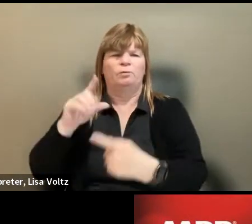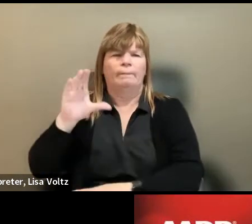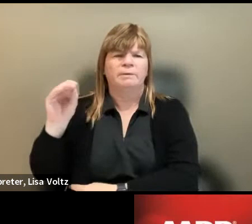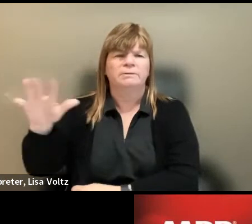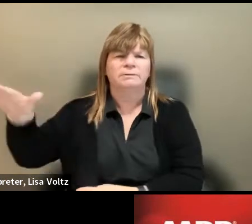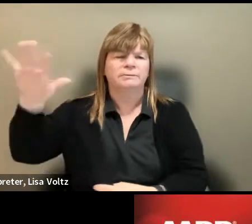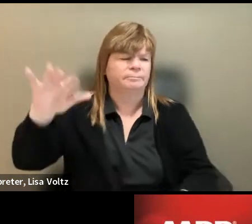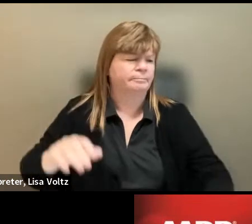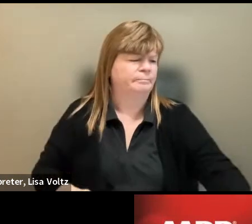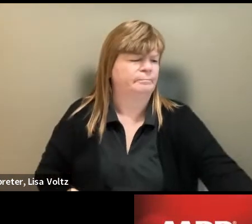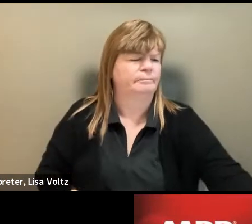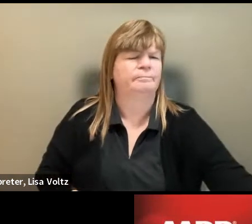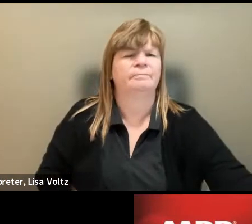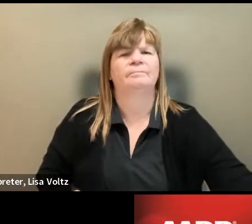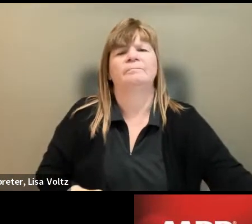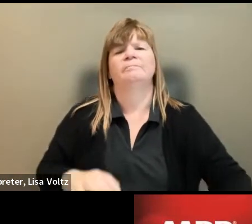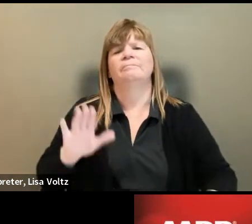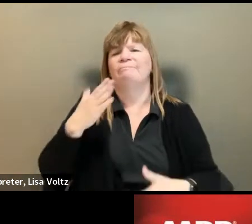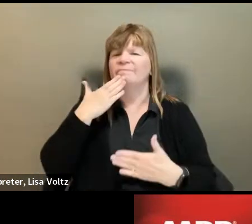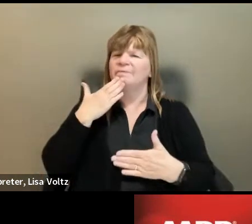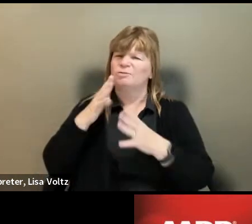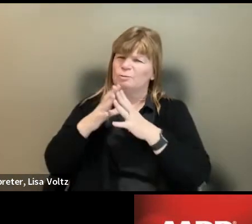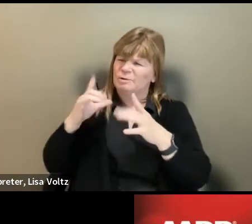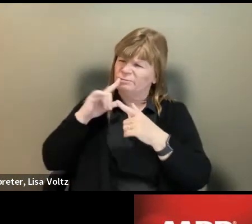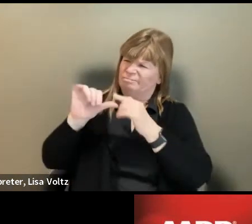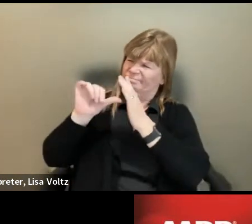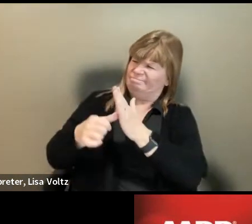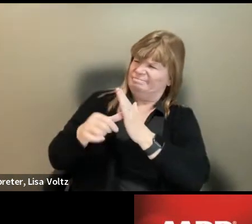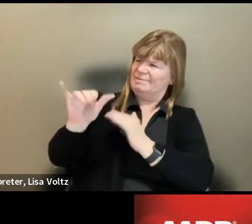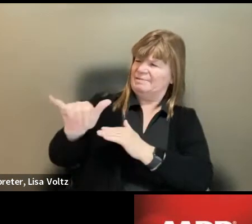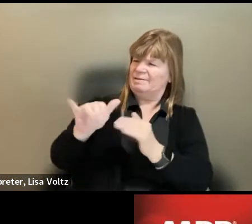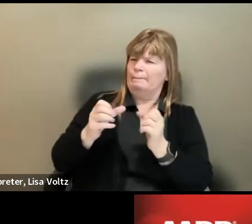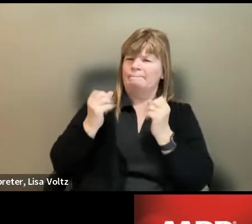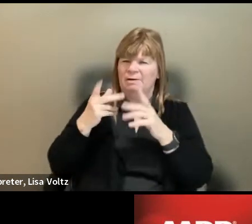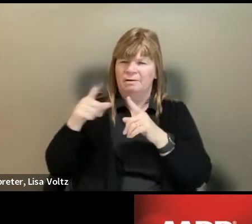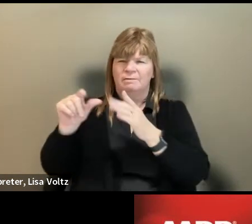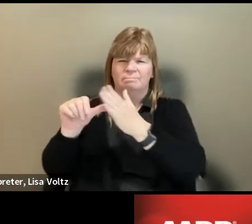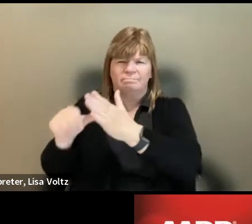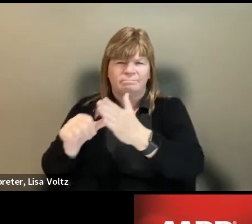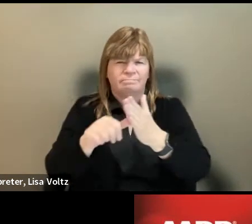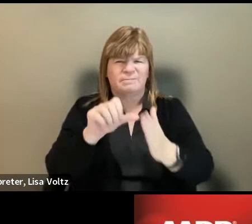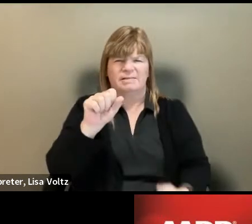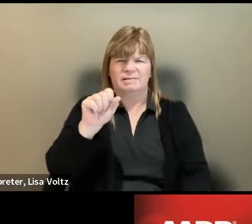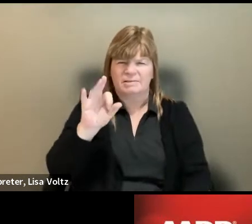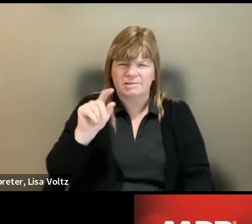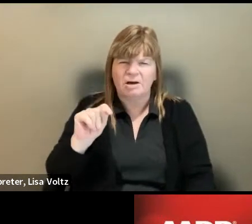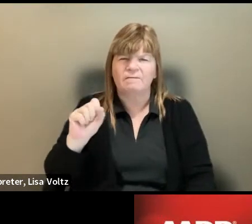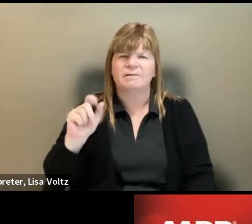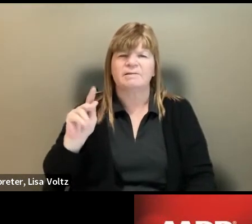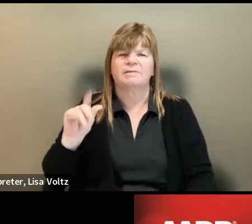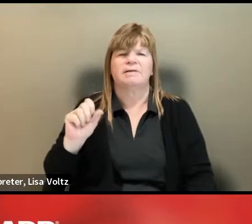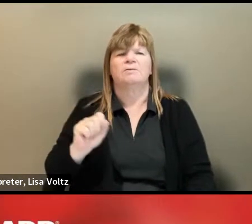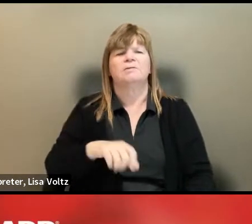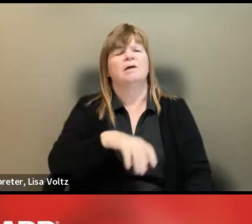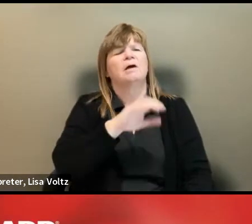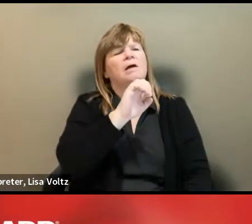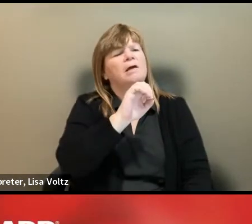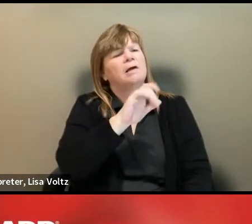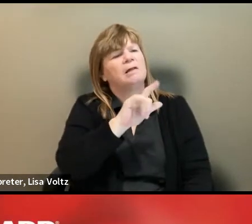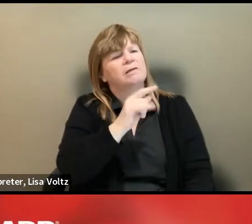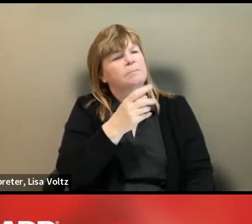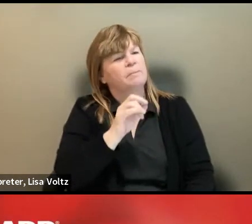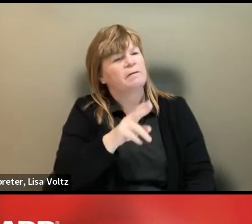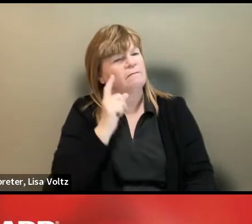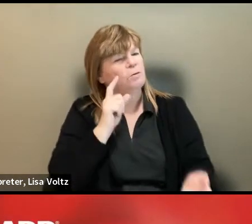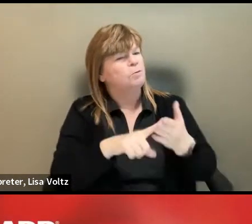Well, thanks so much, Heather, for highlighting that. It's very interesting that everyone has highlighted the importance of soft skills. Elizabeth, have you seen a shift